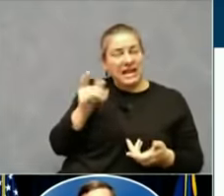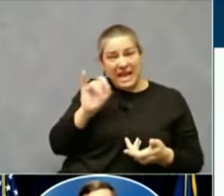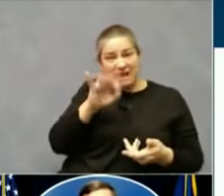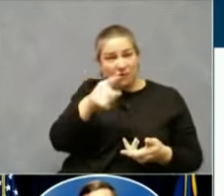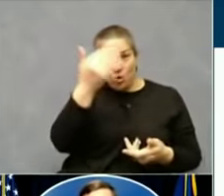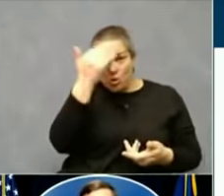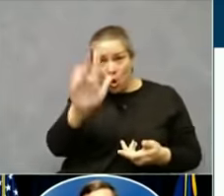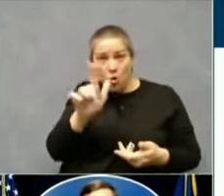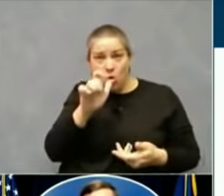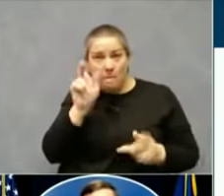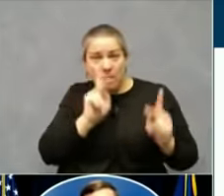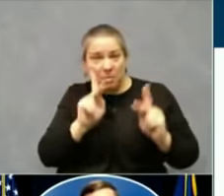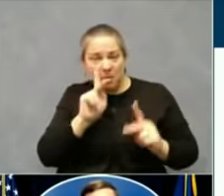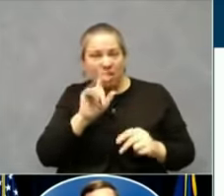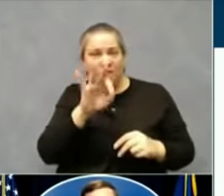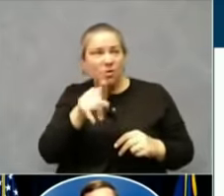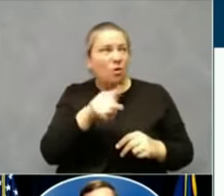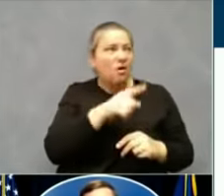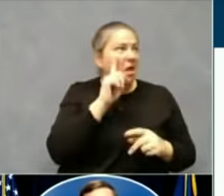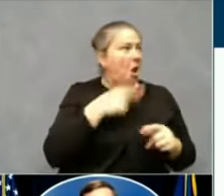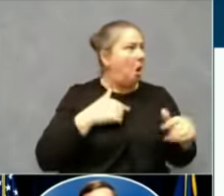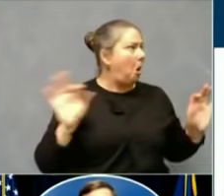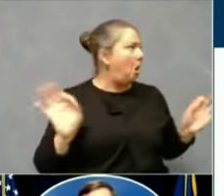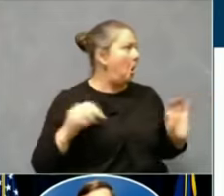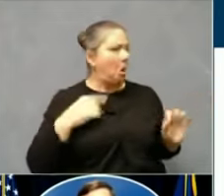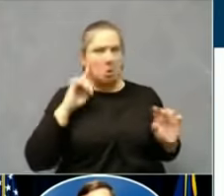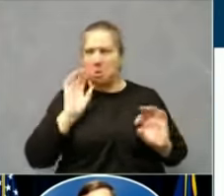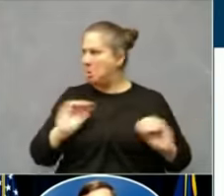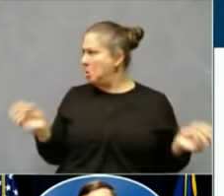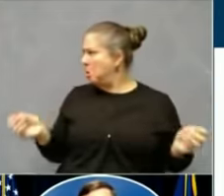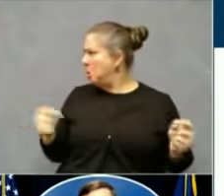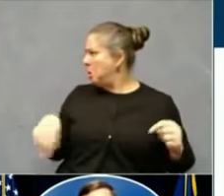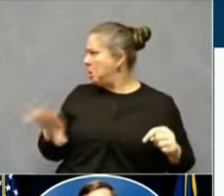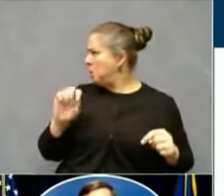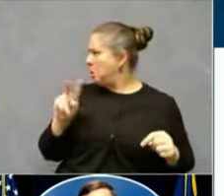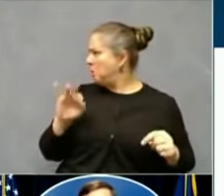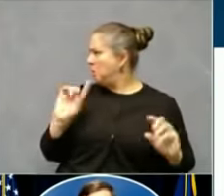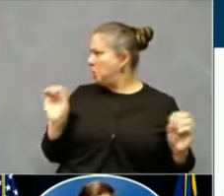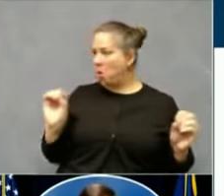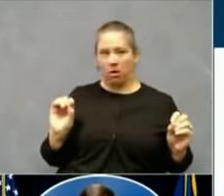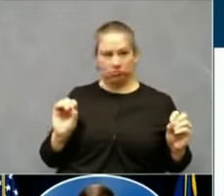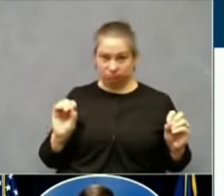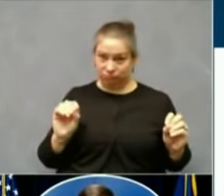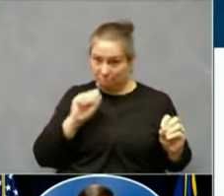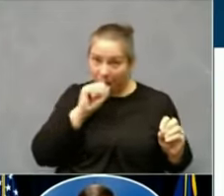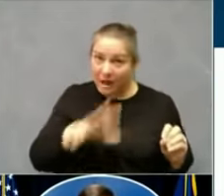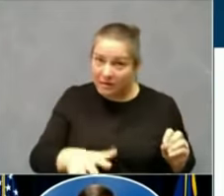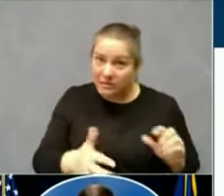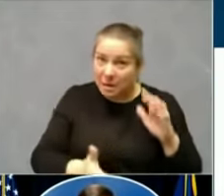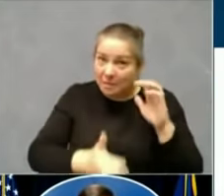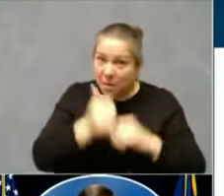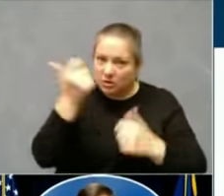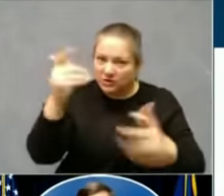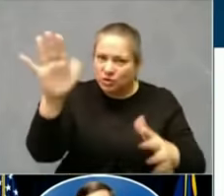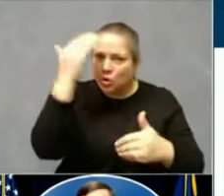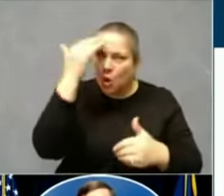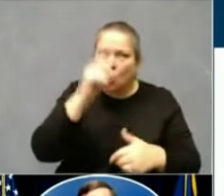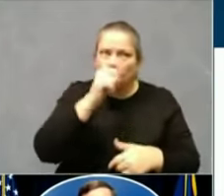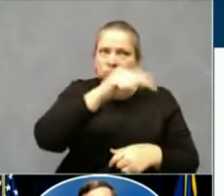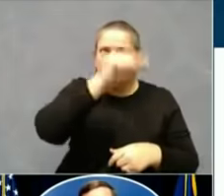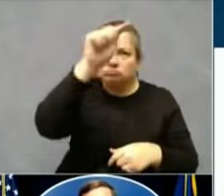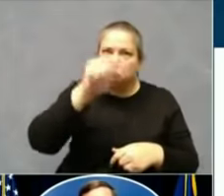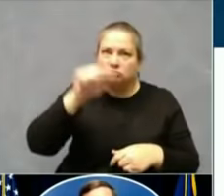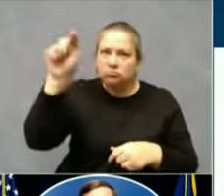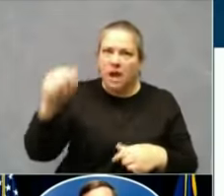really blessed. We're not supposed to take those blessings for granted. And we're supposed to mourn those that have